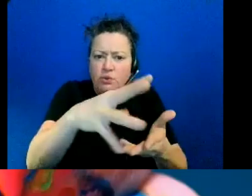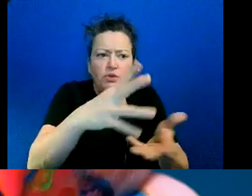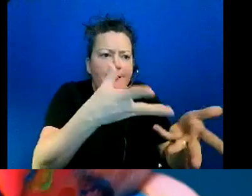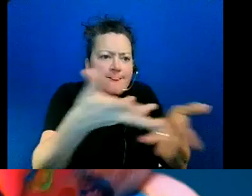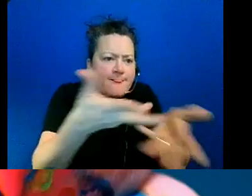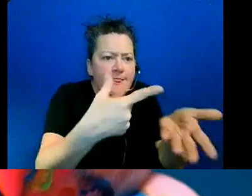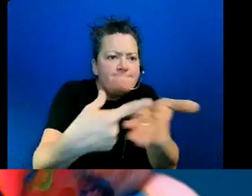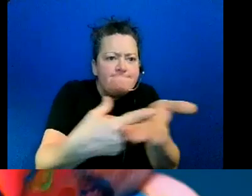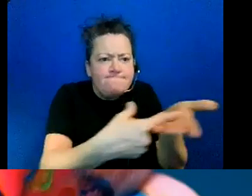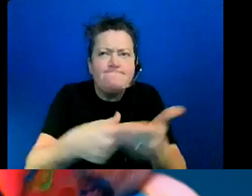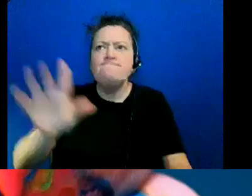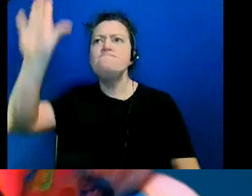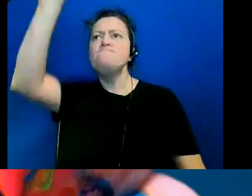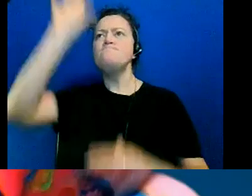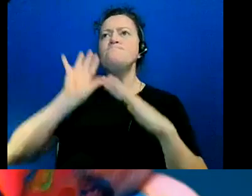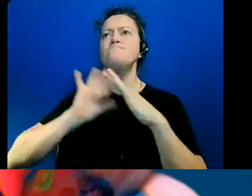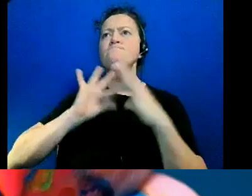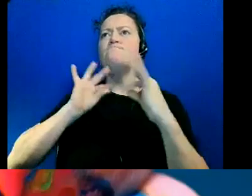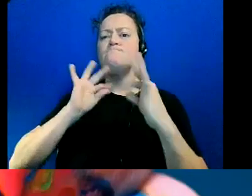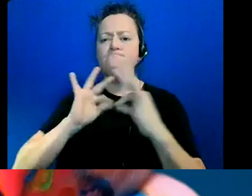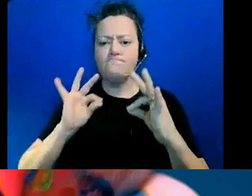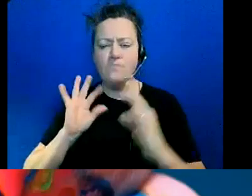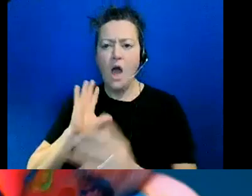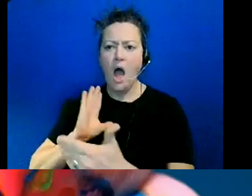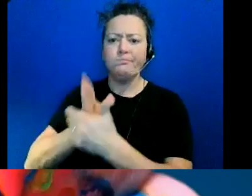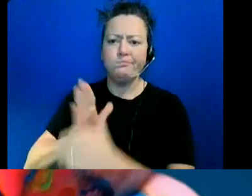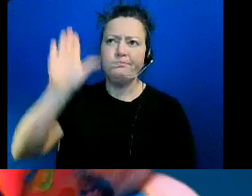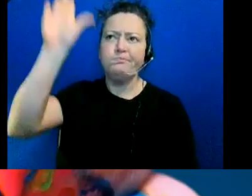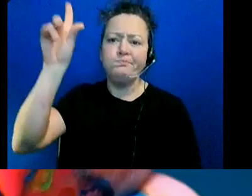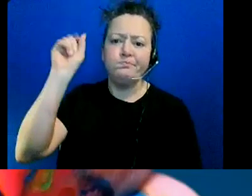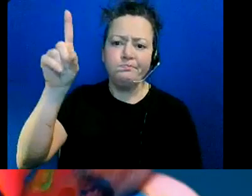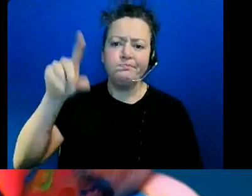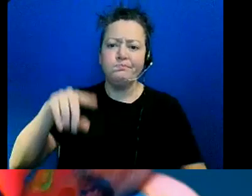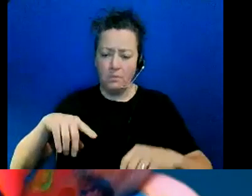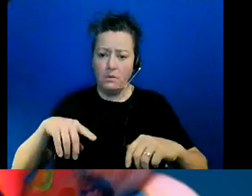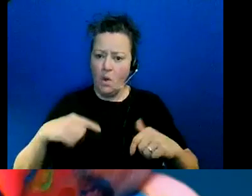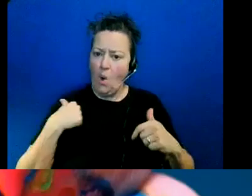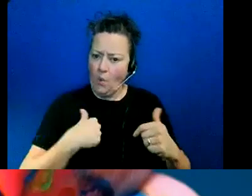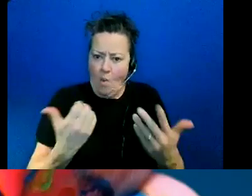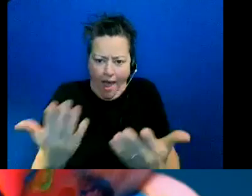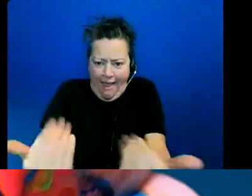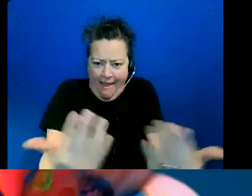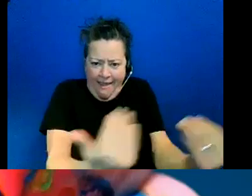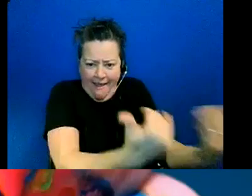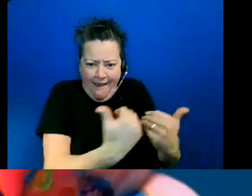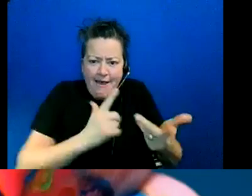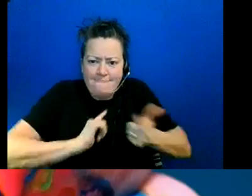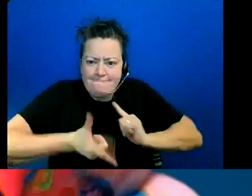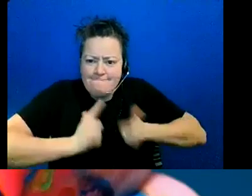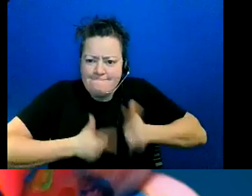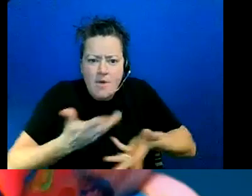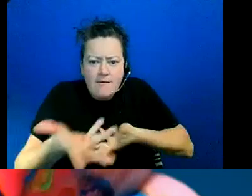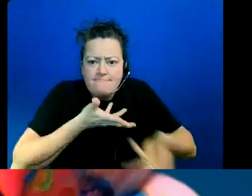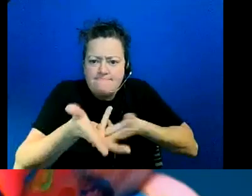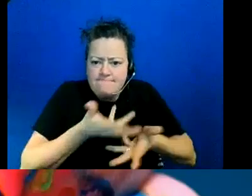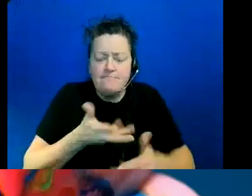raising their hands or sometimes even interrupting to make questions we want them to share their ideas out loud we want them